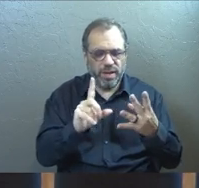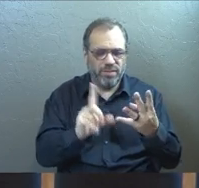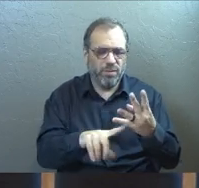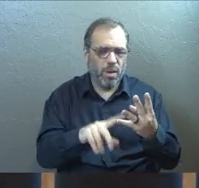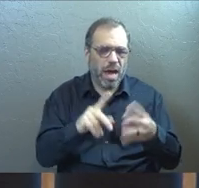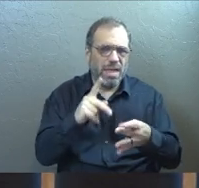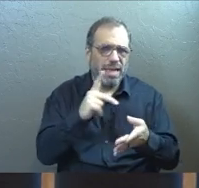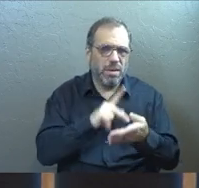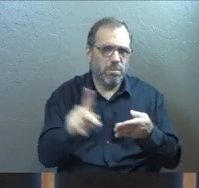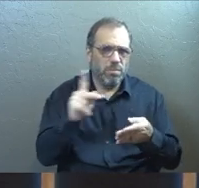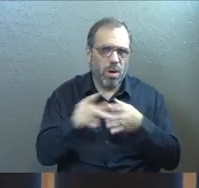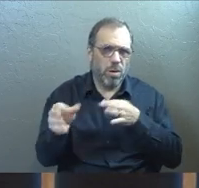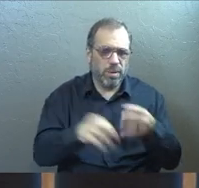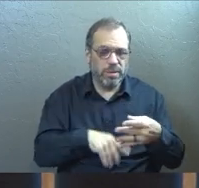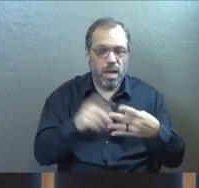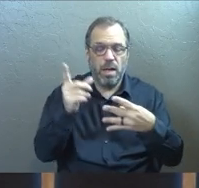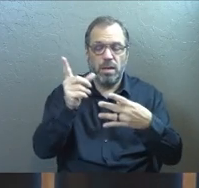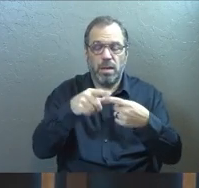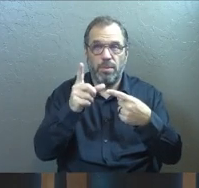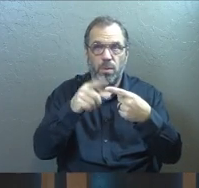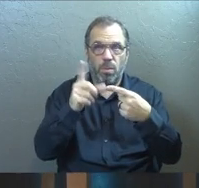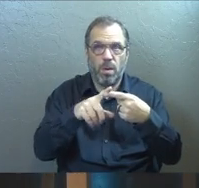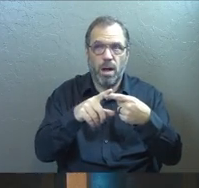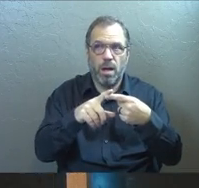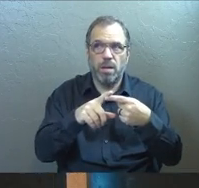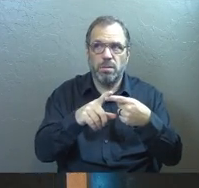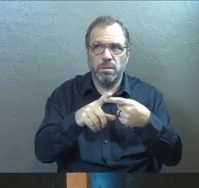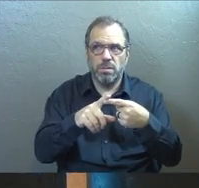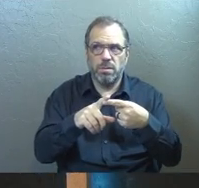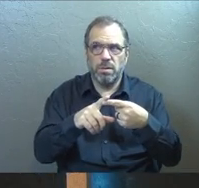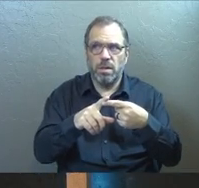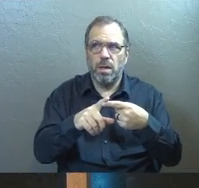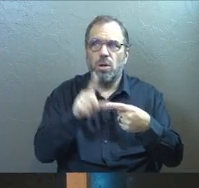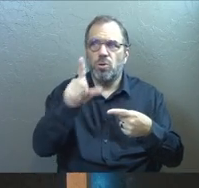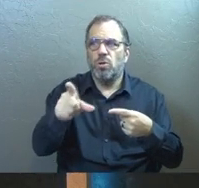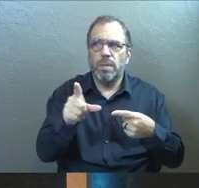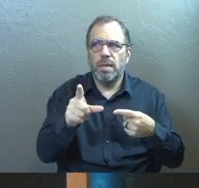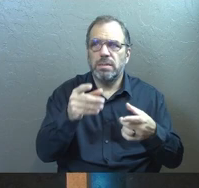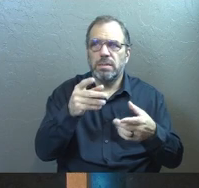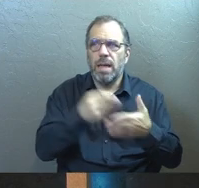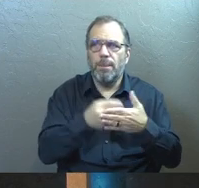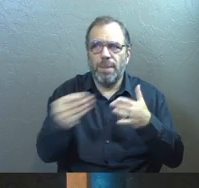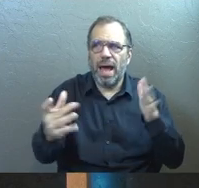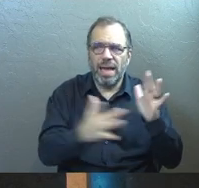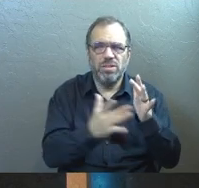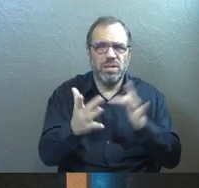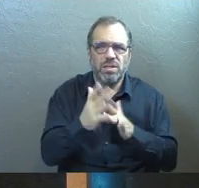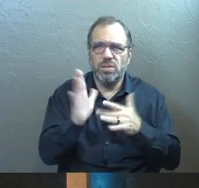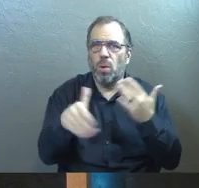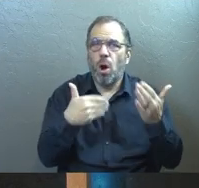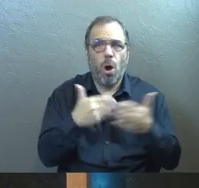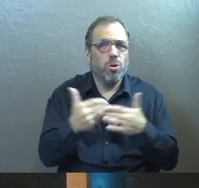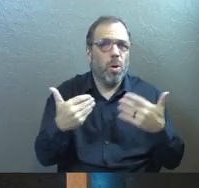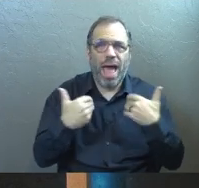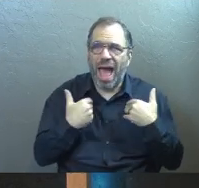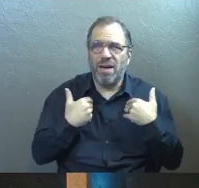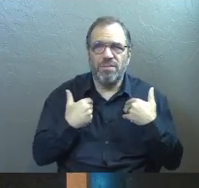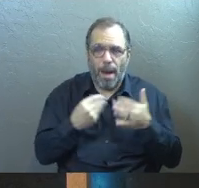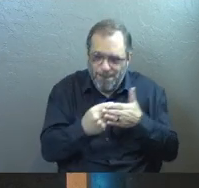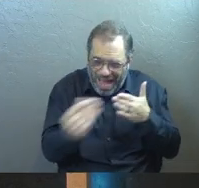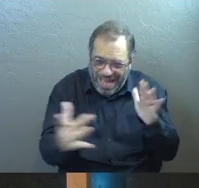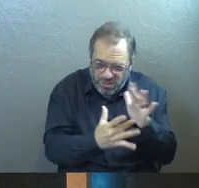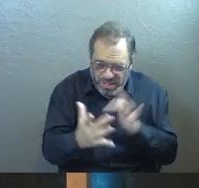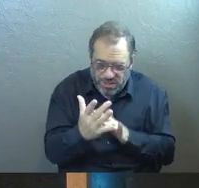that I think Paul takes us through. Number one is you must buy Jesus with all you have. Buy him with all you